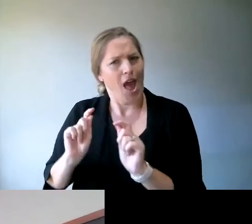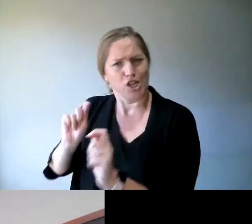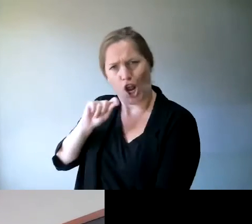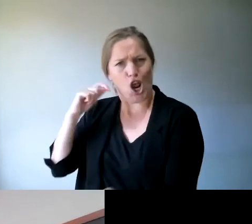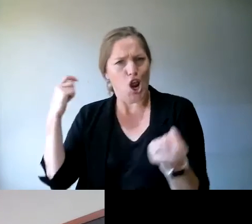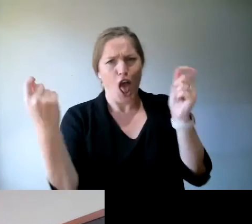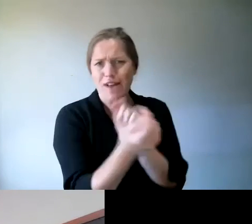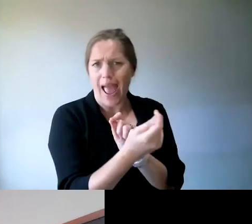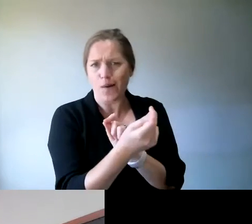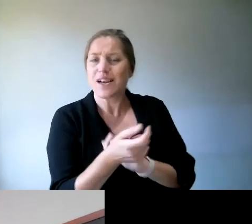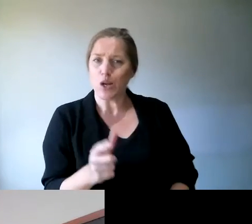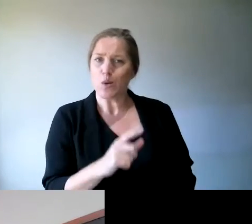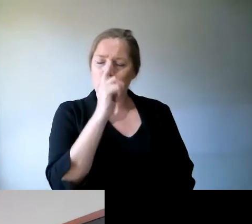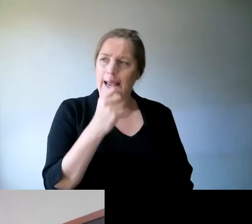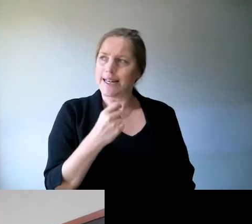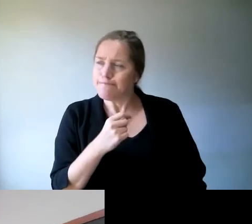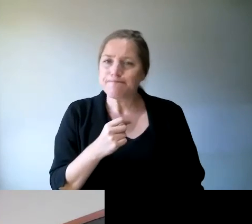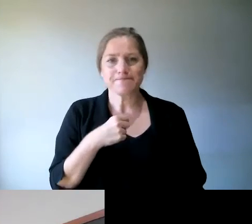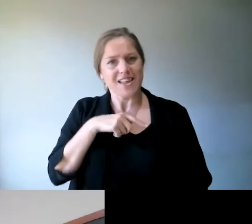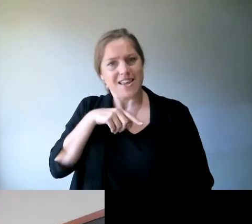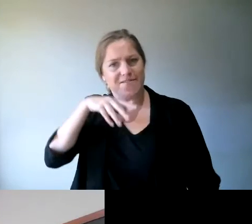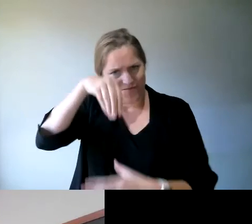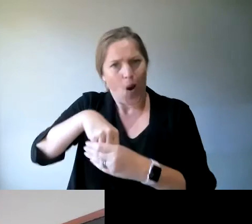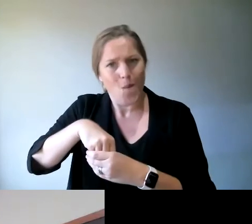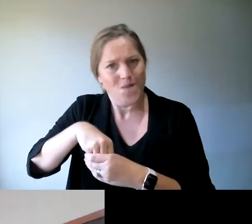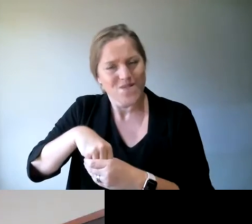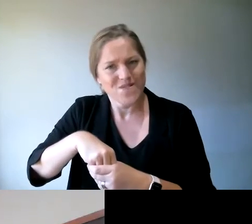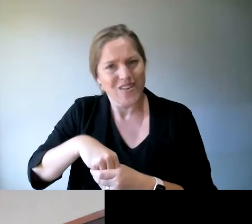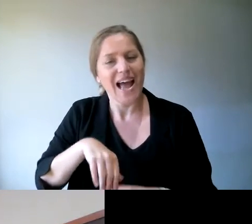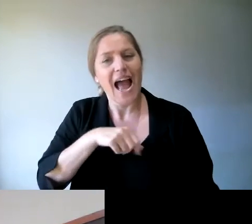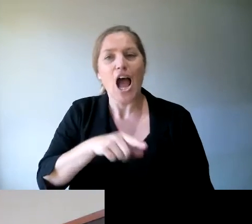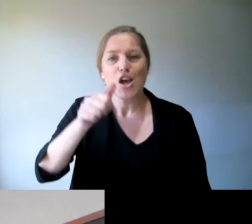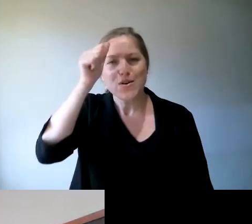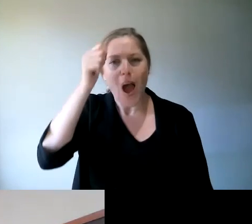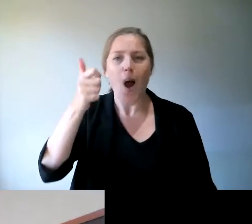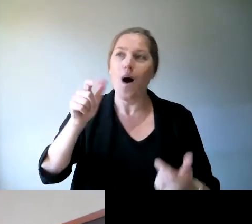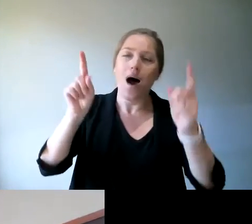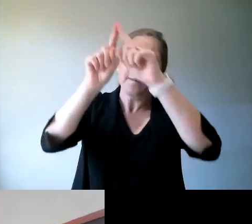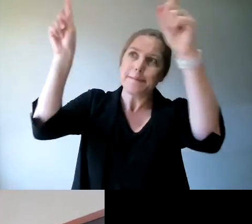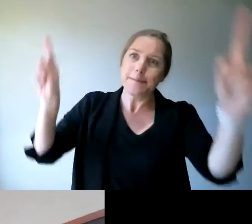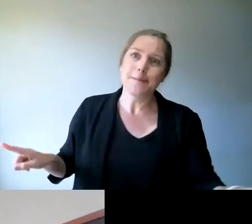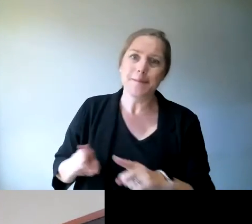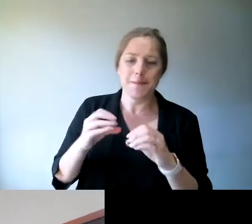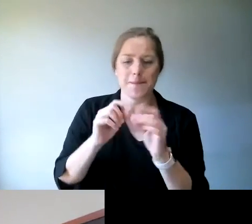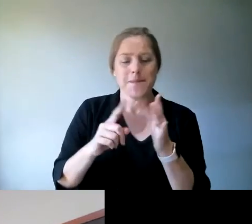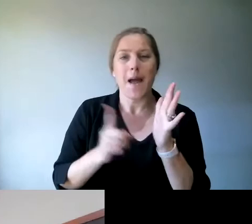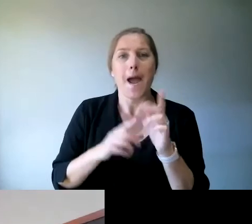is, even though these billboards and then that person blocking the traffic and that person stopping me getting into the local supermarket, I'm